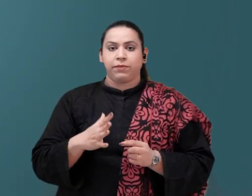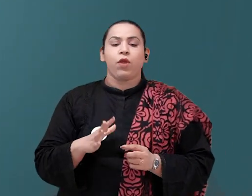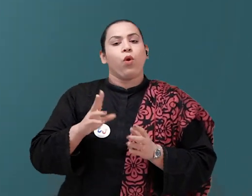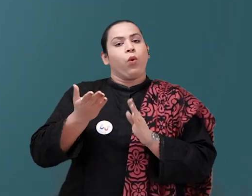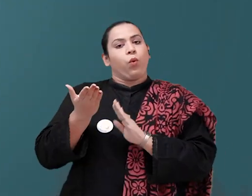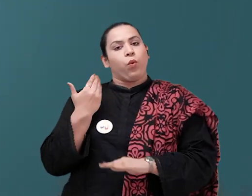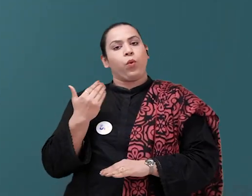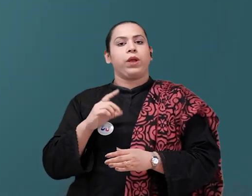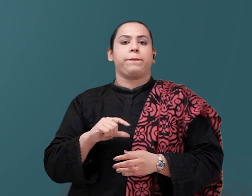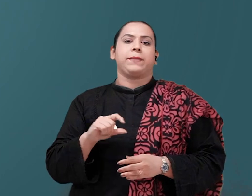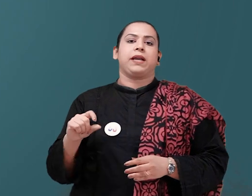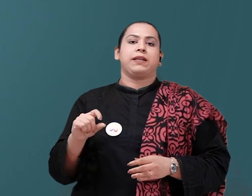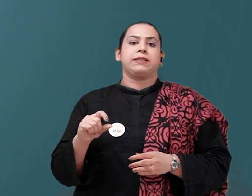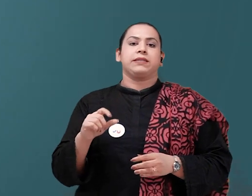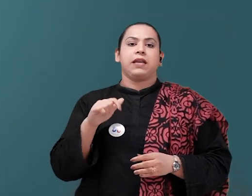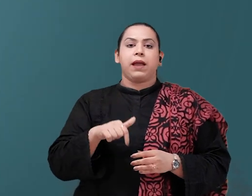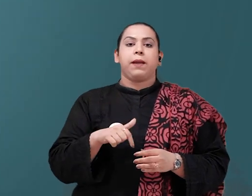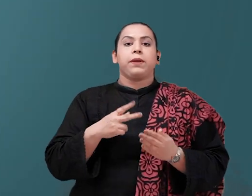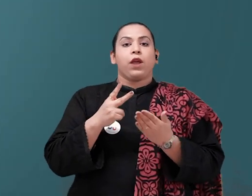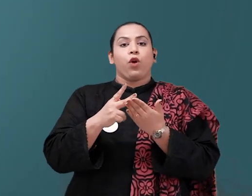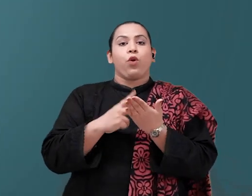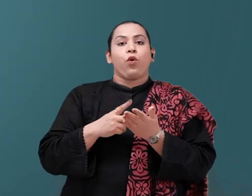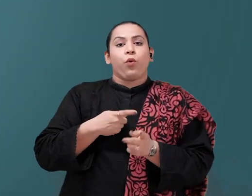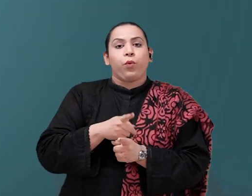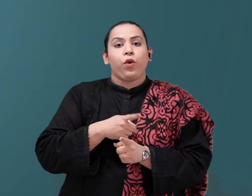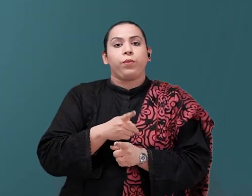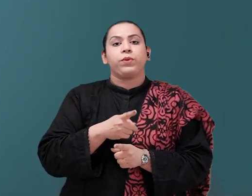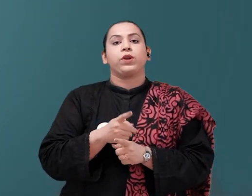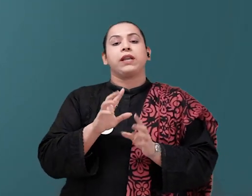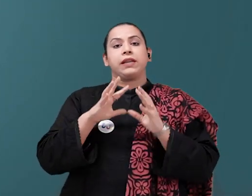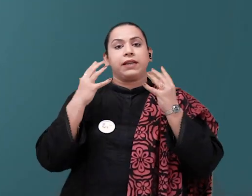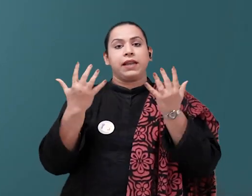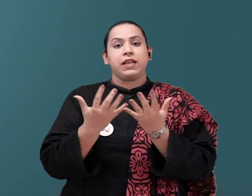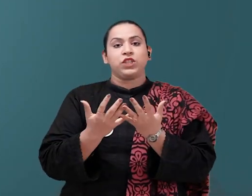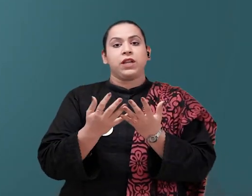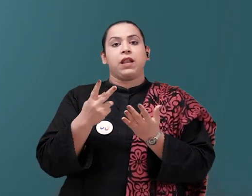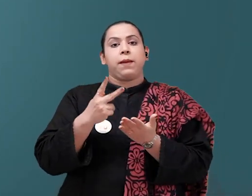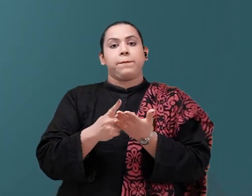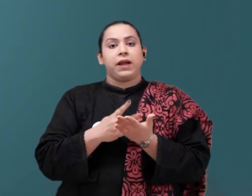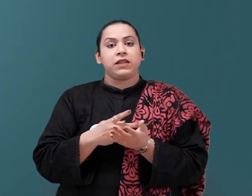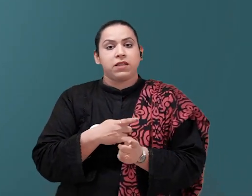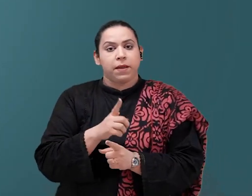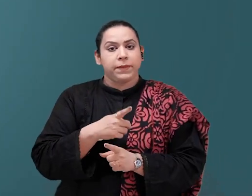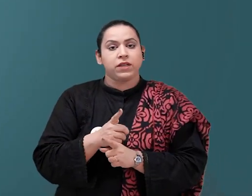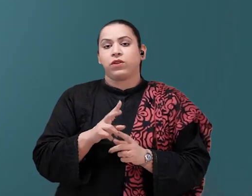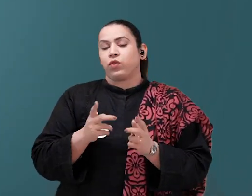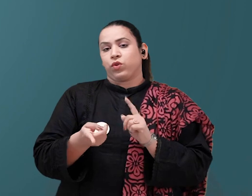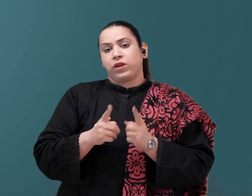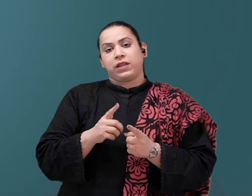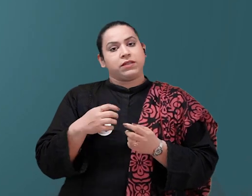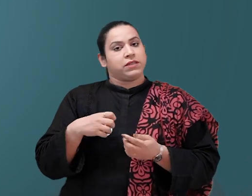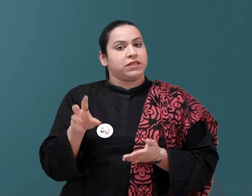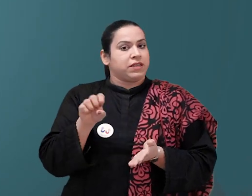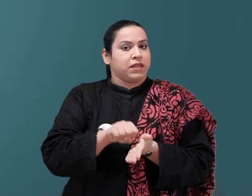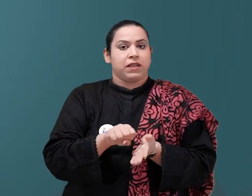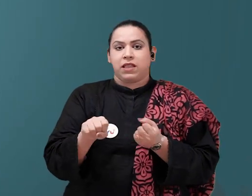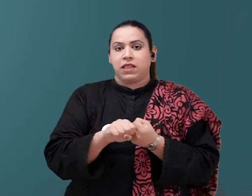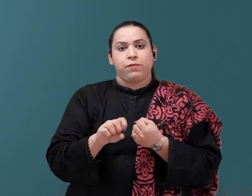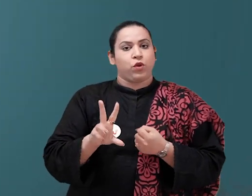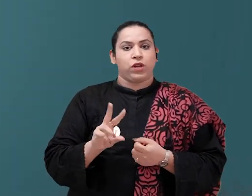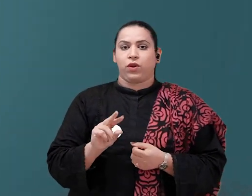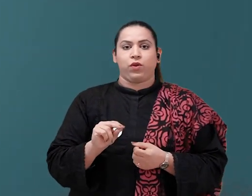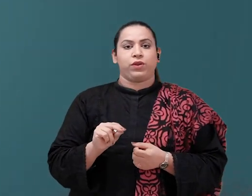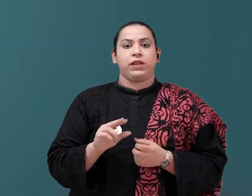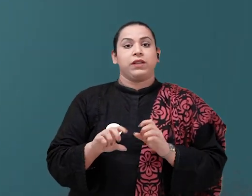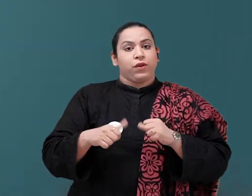And we promoting international participation. Because, without international participation, is not possible to win any international titles. Because,